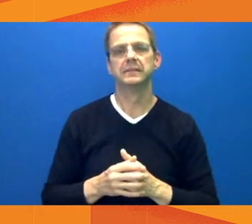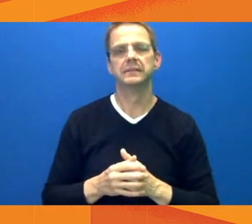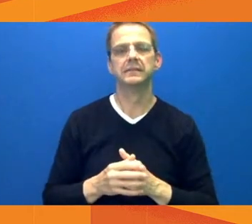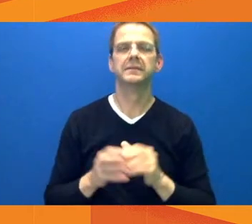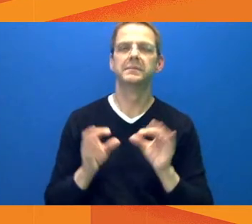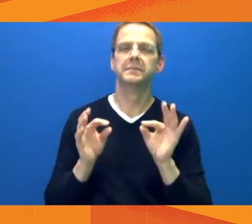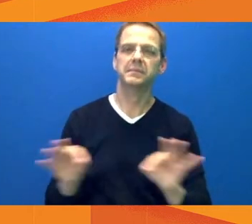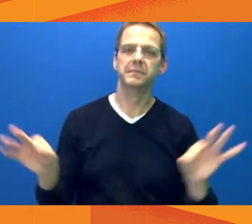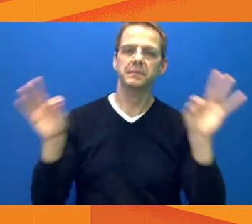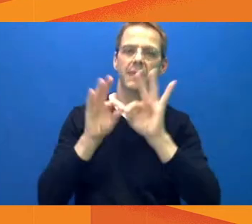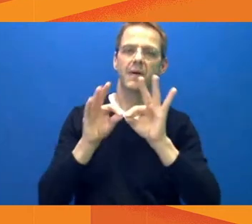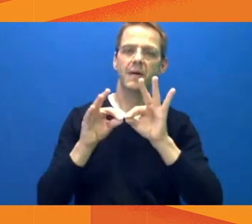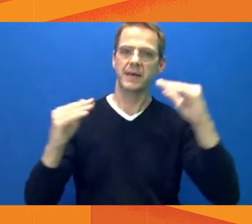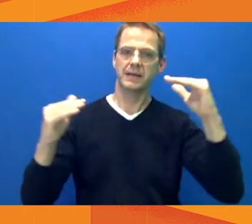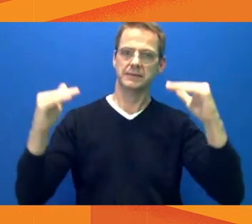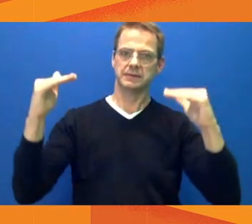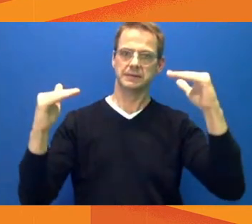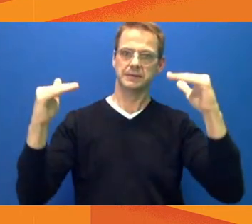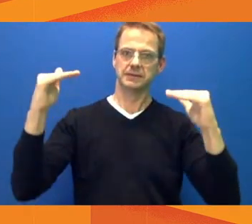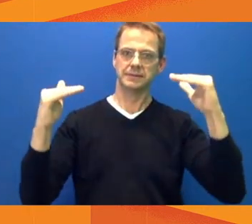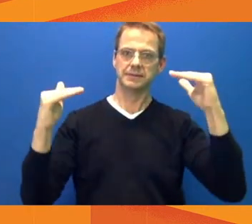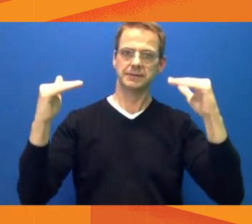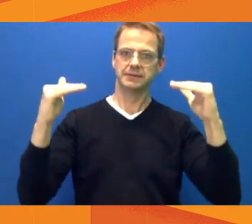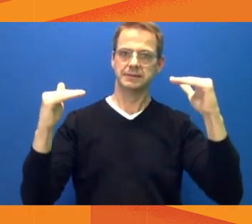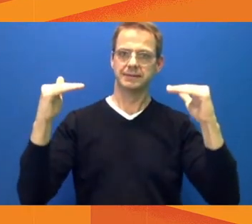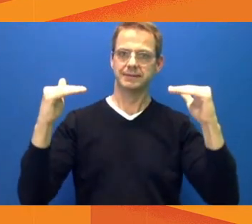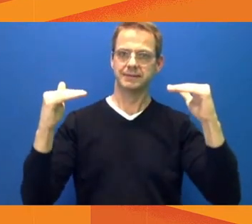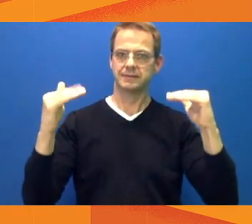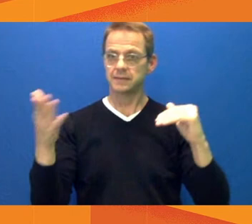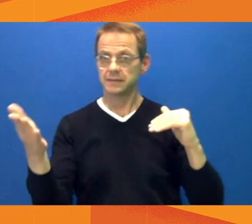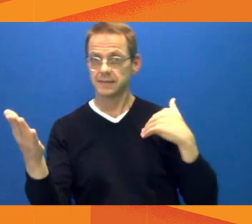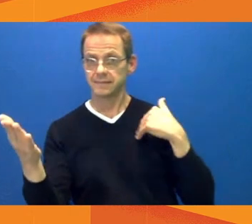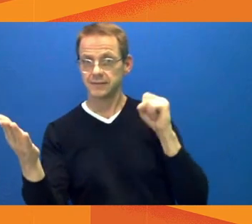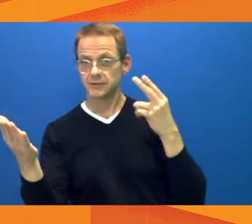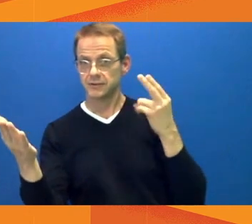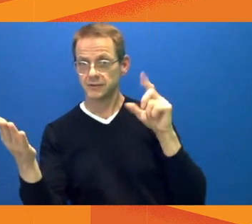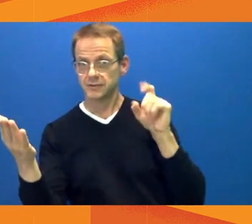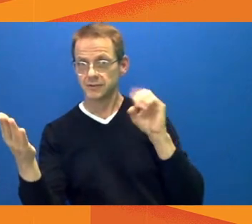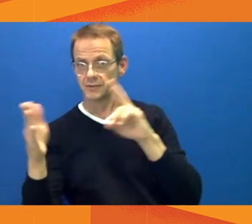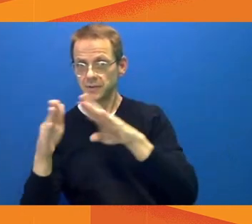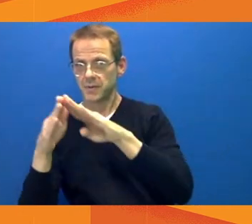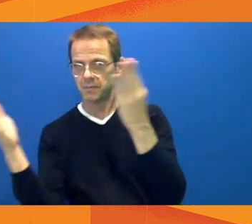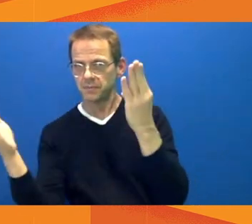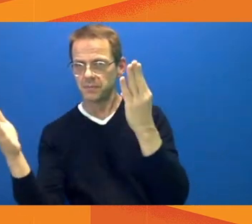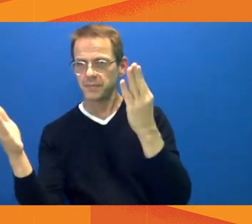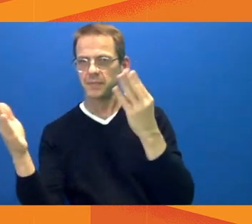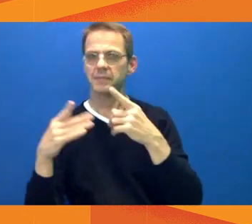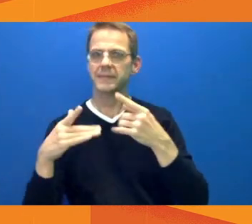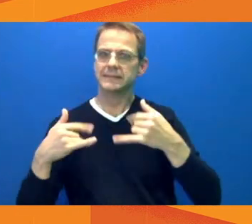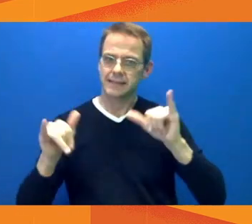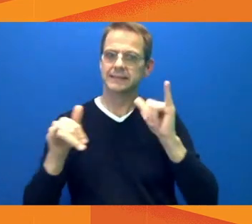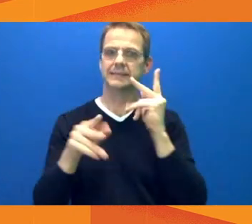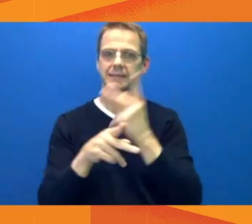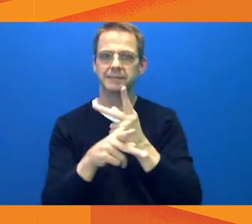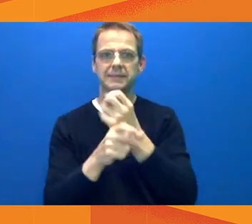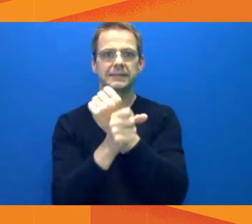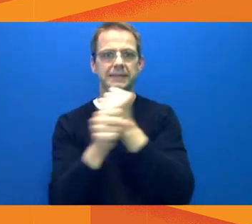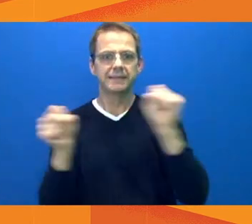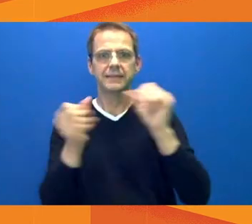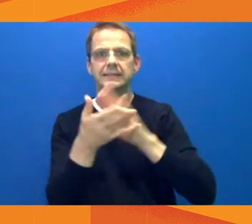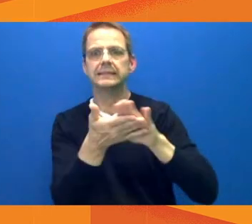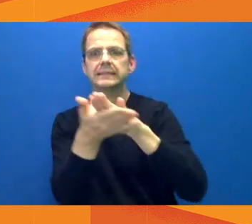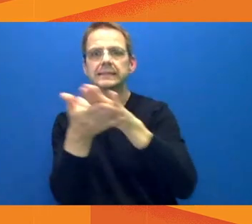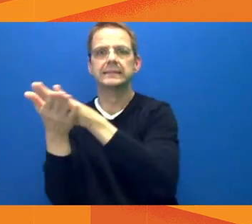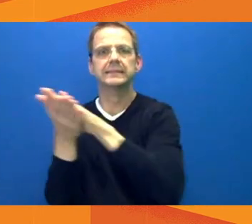We're also preparing for next steps. We're monitoring the signs of recovery and planning for additional activities when they are safe and reasonable.